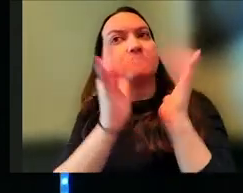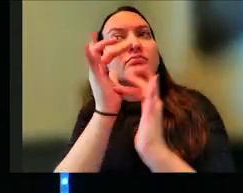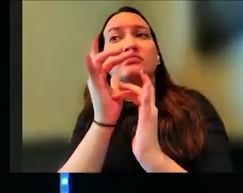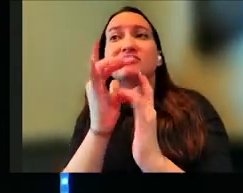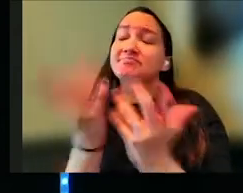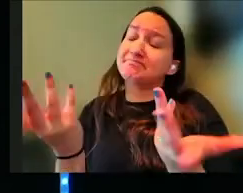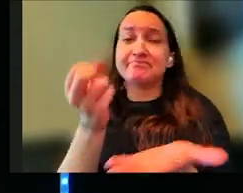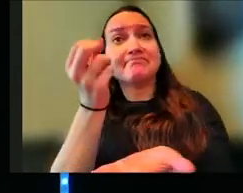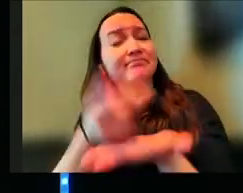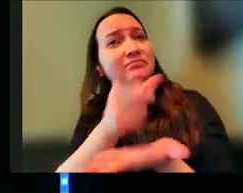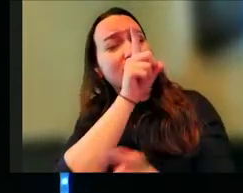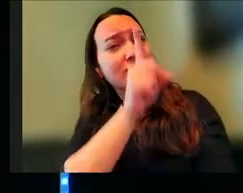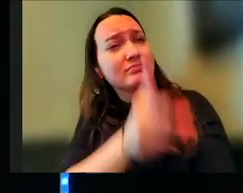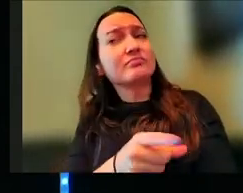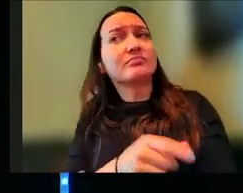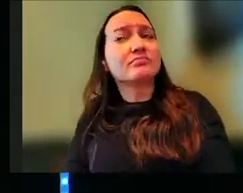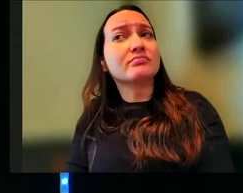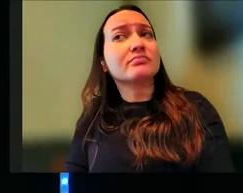It's real.